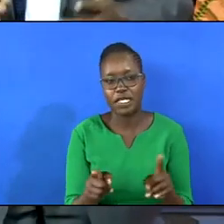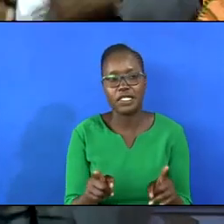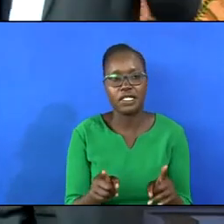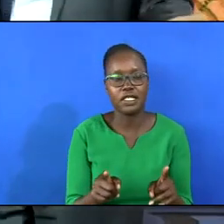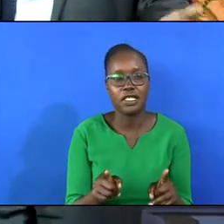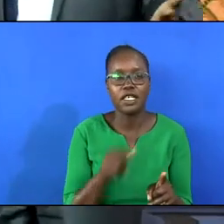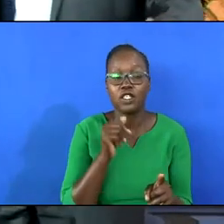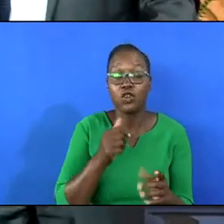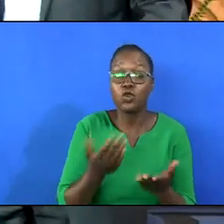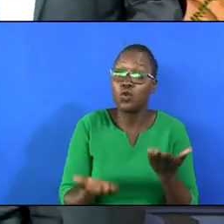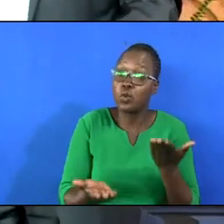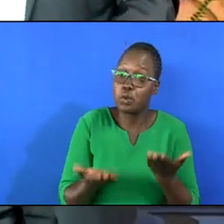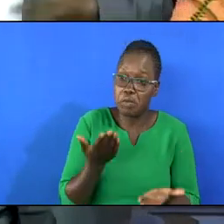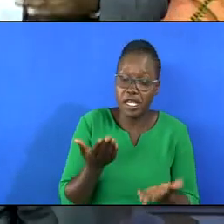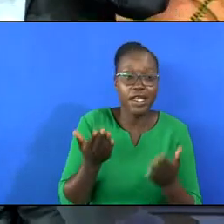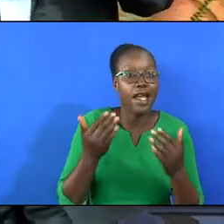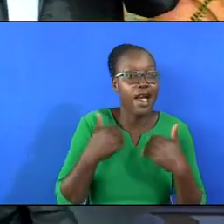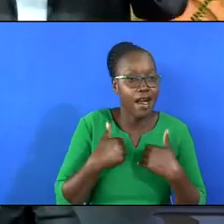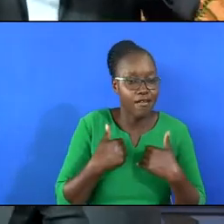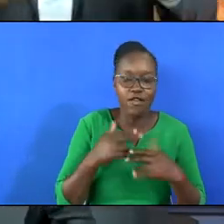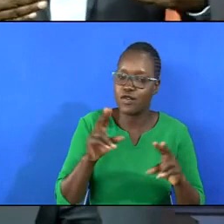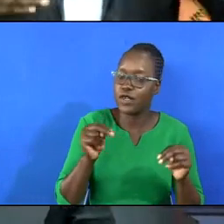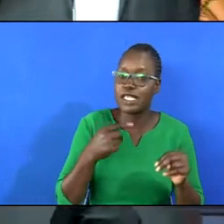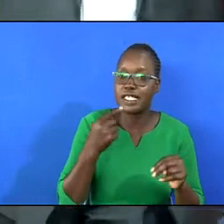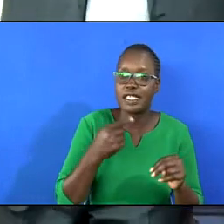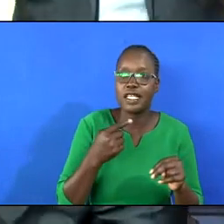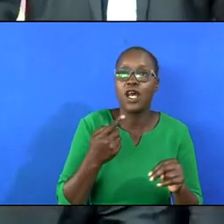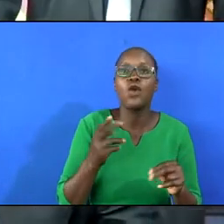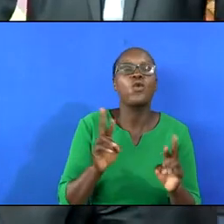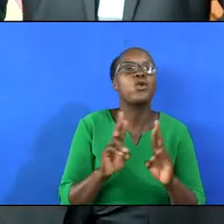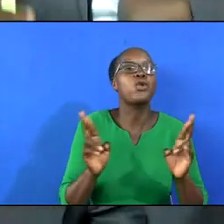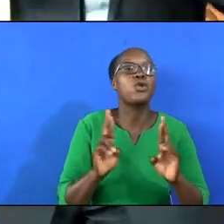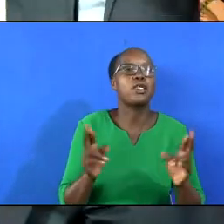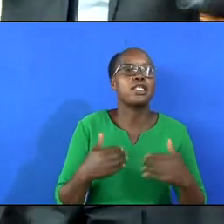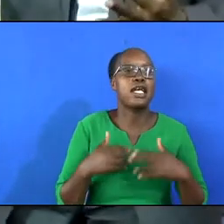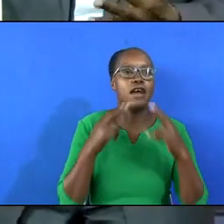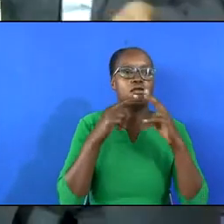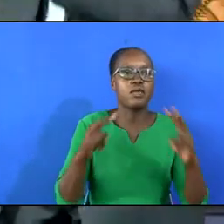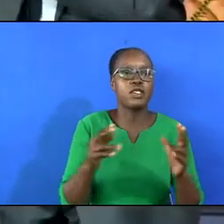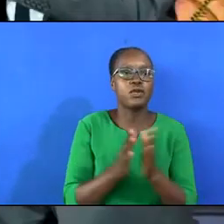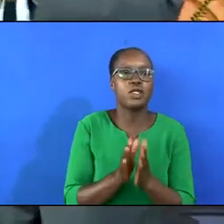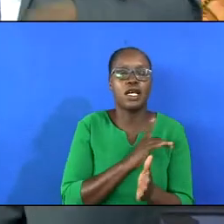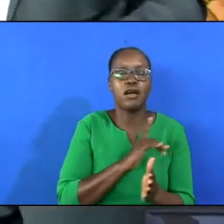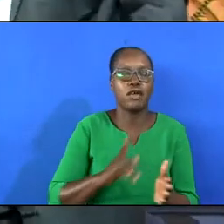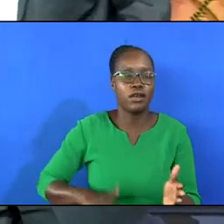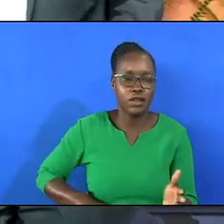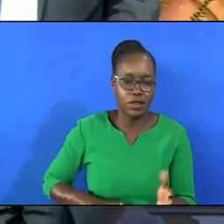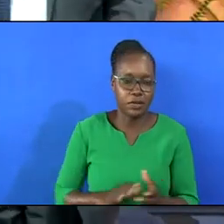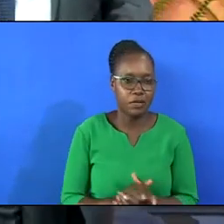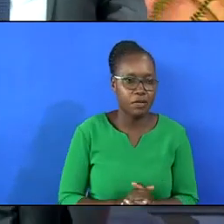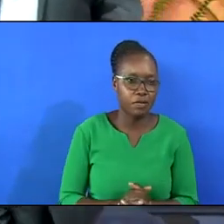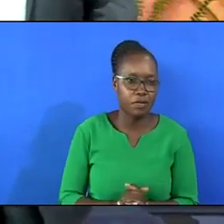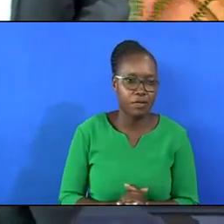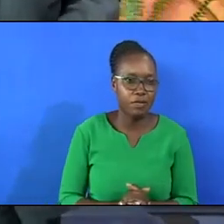Not we might have it. He says we already have peace with God.